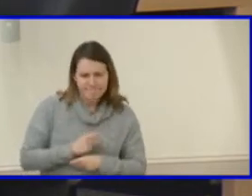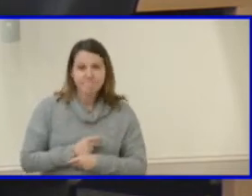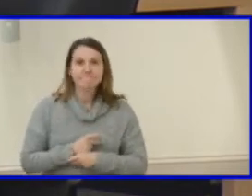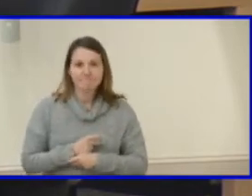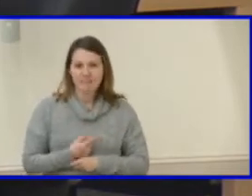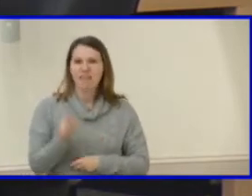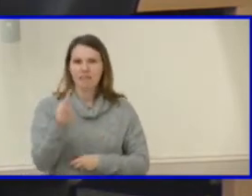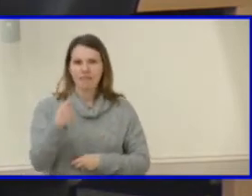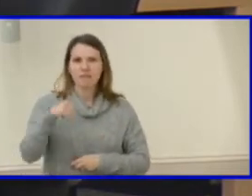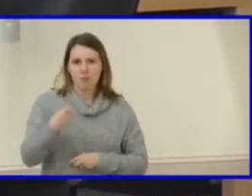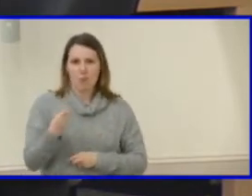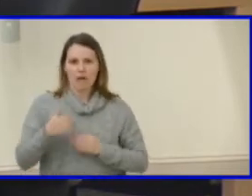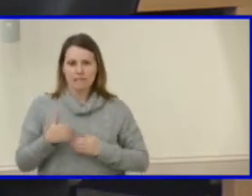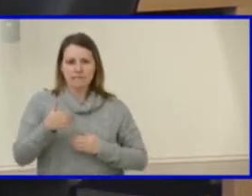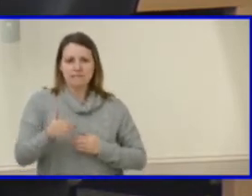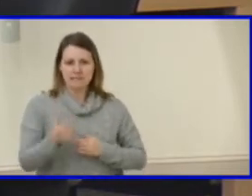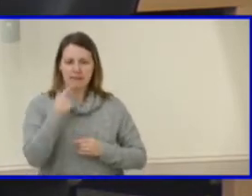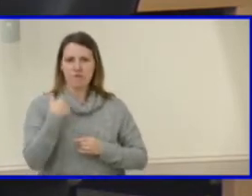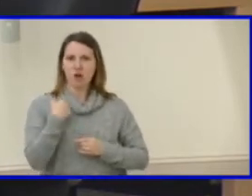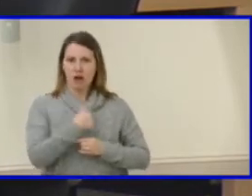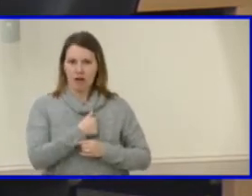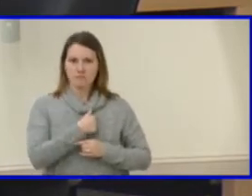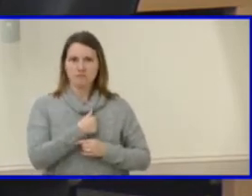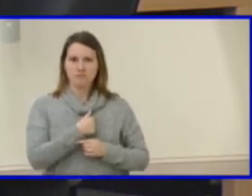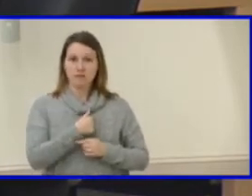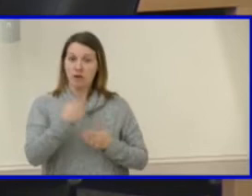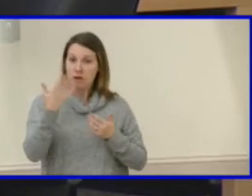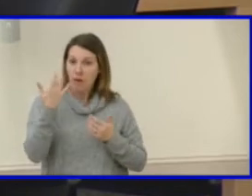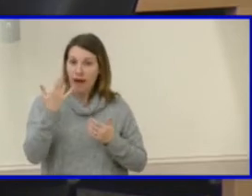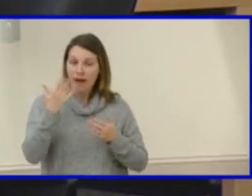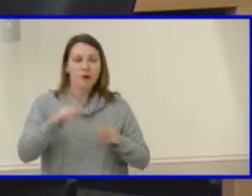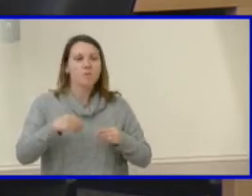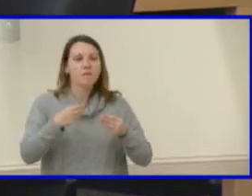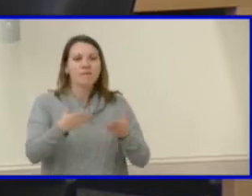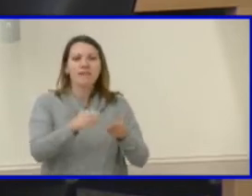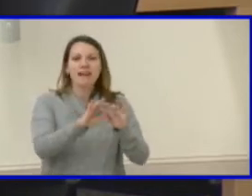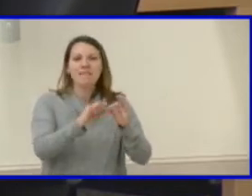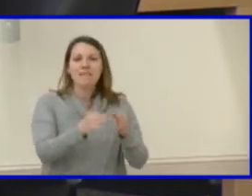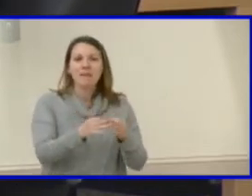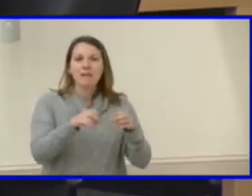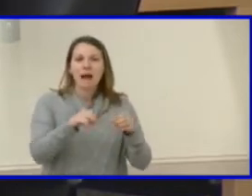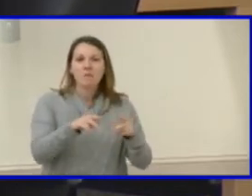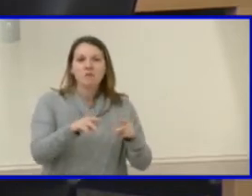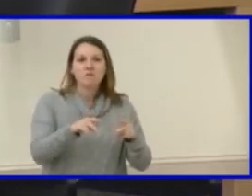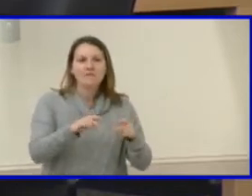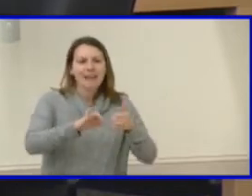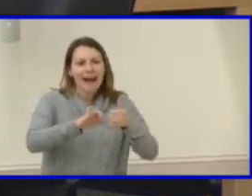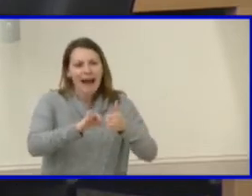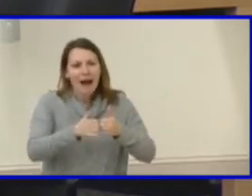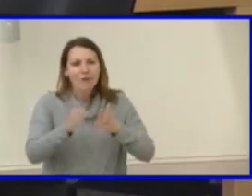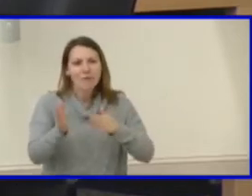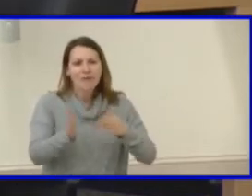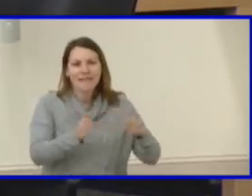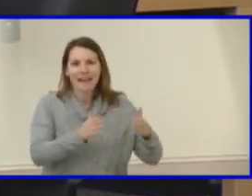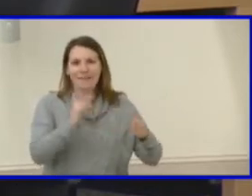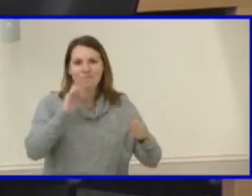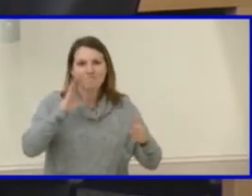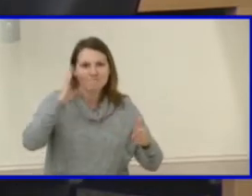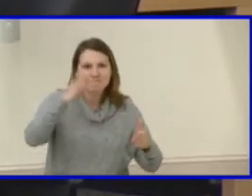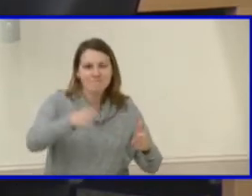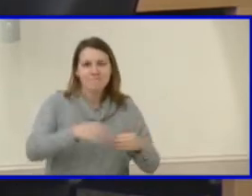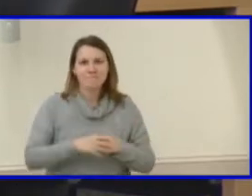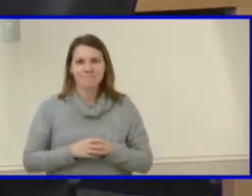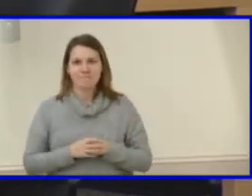of our opportunities are going to help families, not just families with kids now, but families that are planning to have